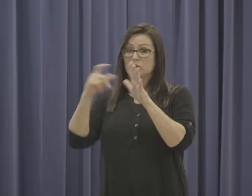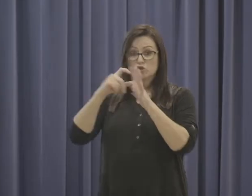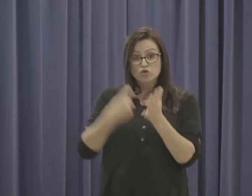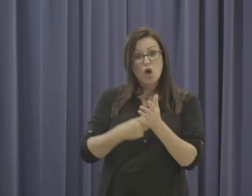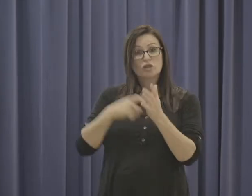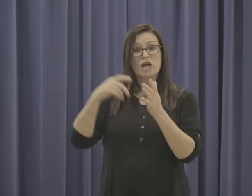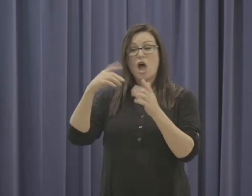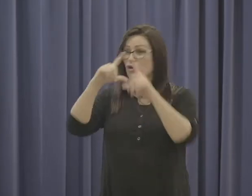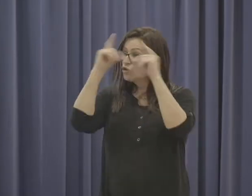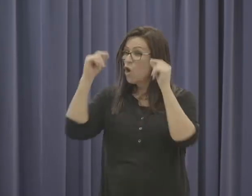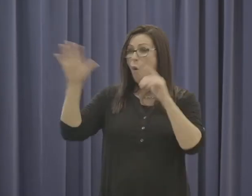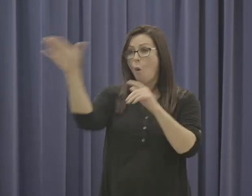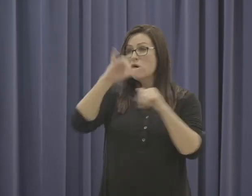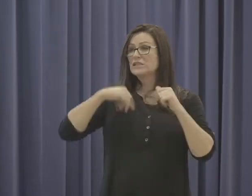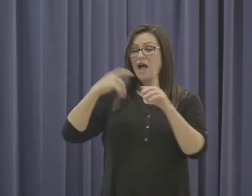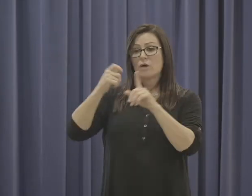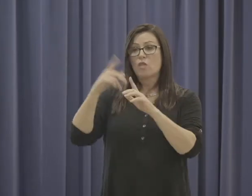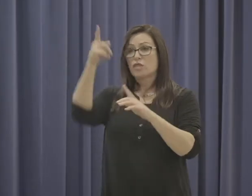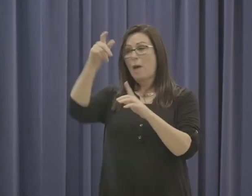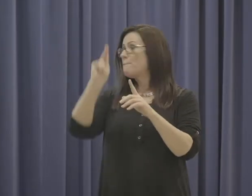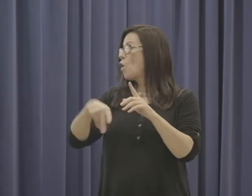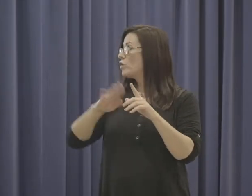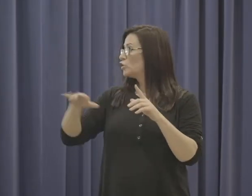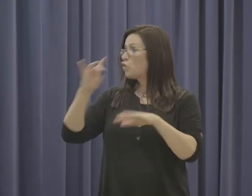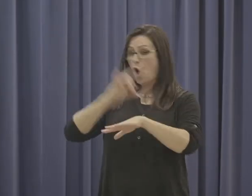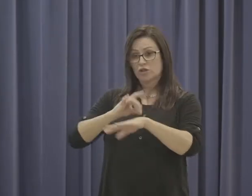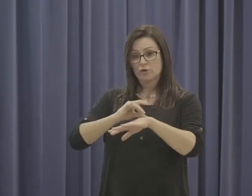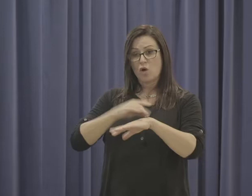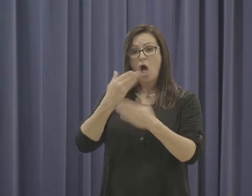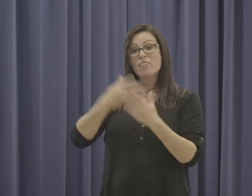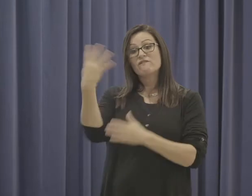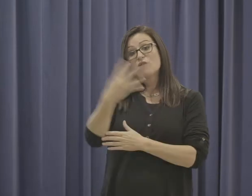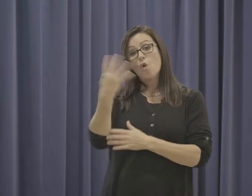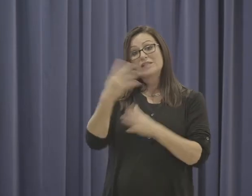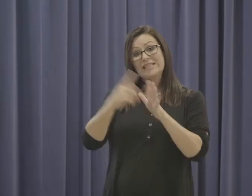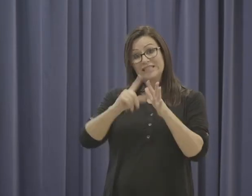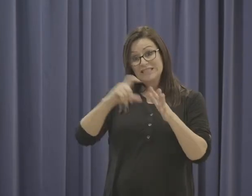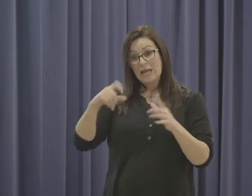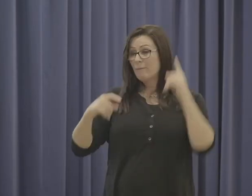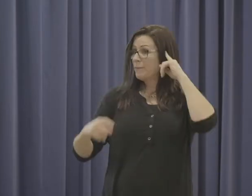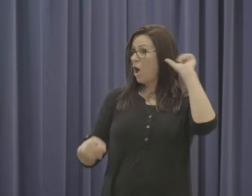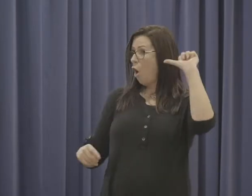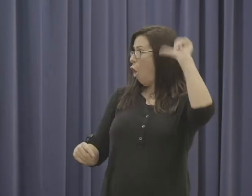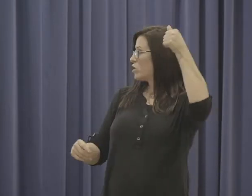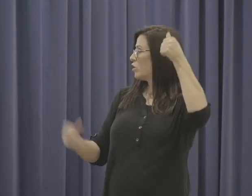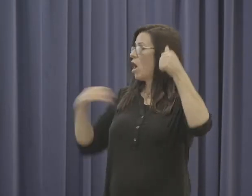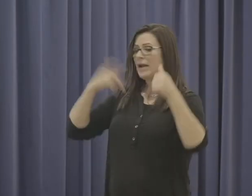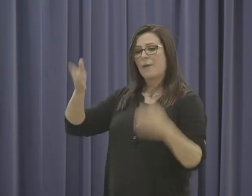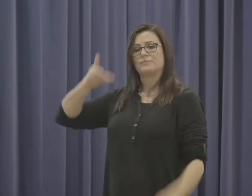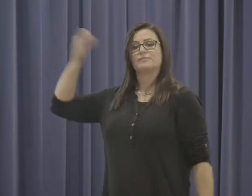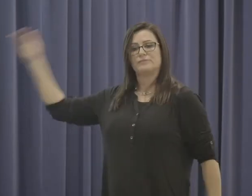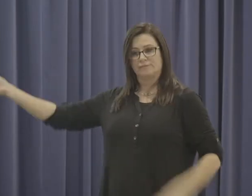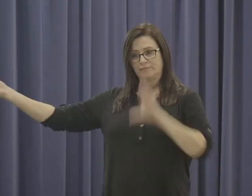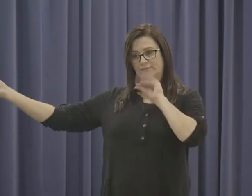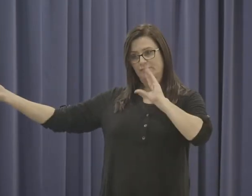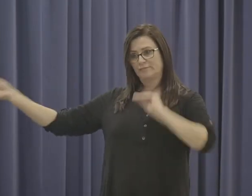nurses and staff at the Perth Children's Hospital. Then on the 14th of September he had his cochlear implant switched on. I'll